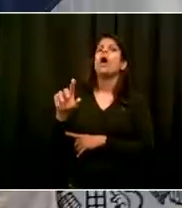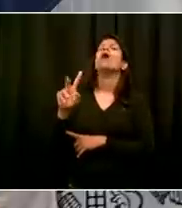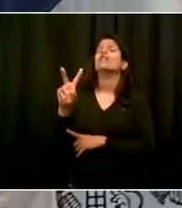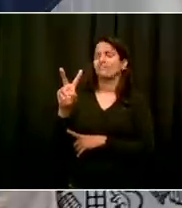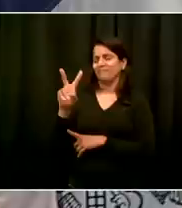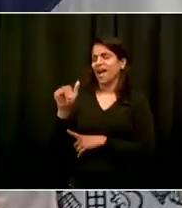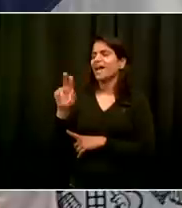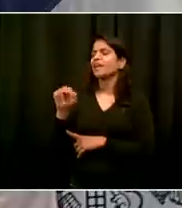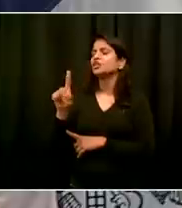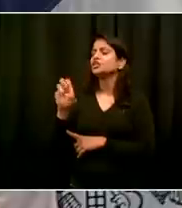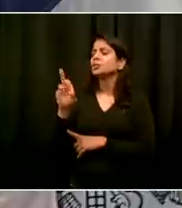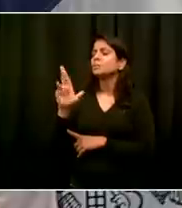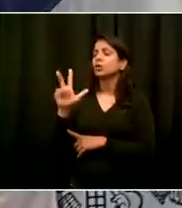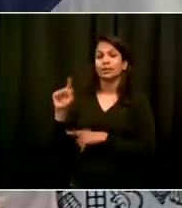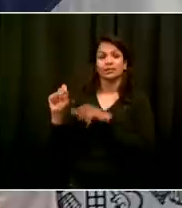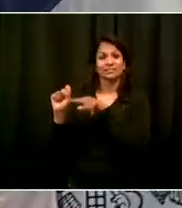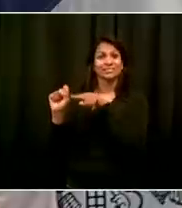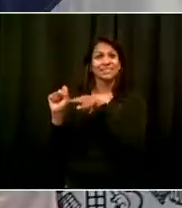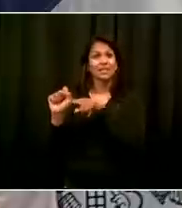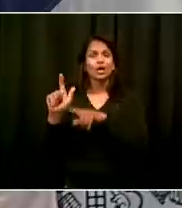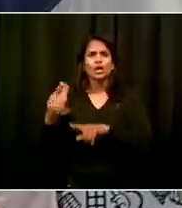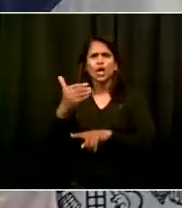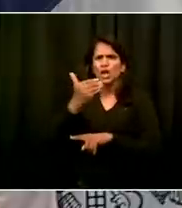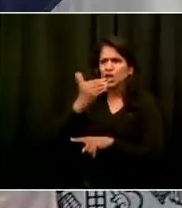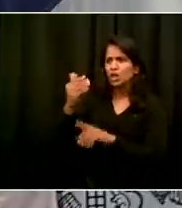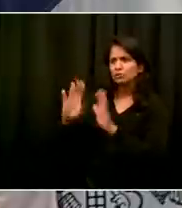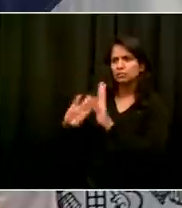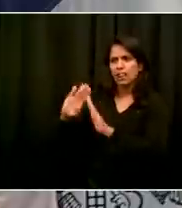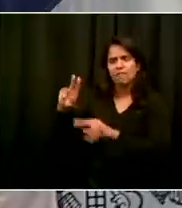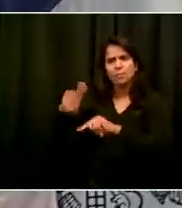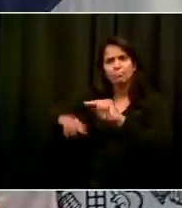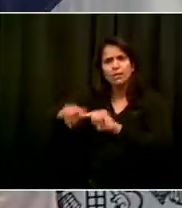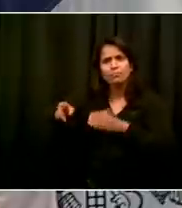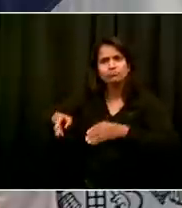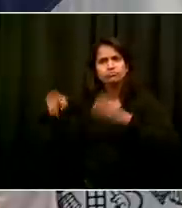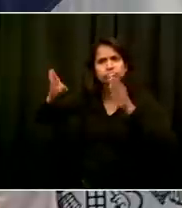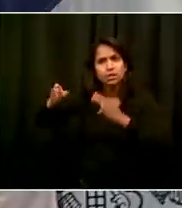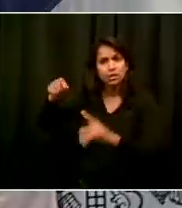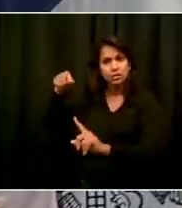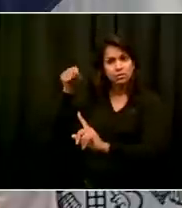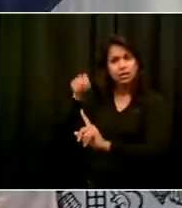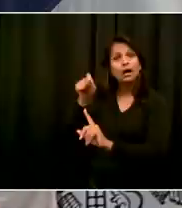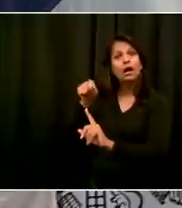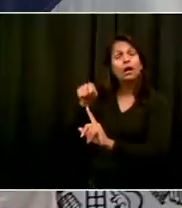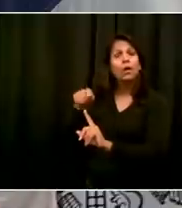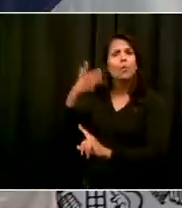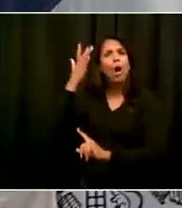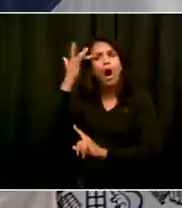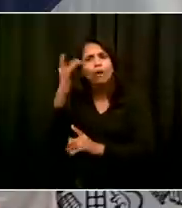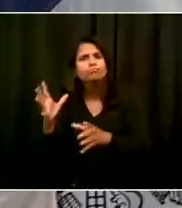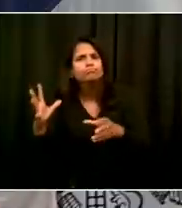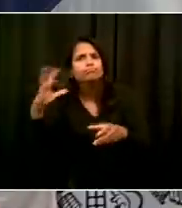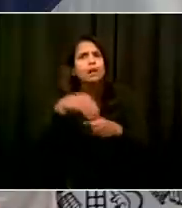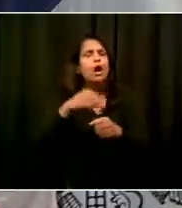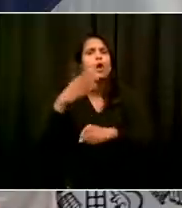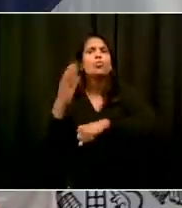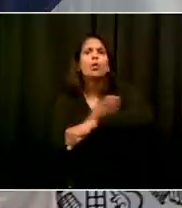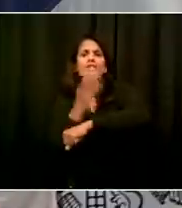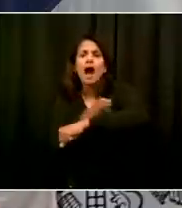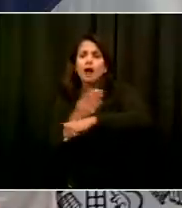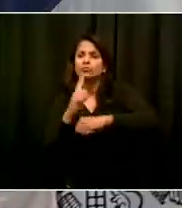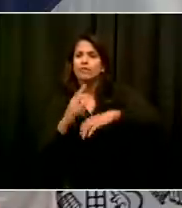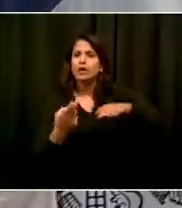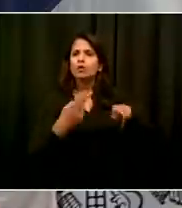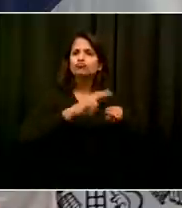fixing the subway system around Grand Central Station. That's the kind of development we can embrace. But it's really up to developers to come forward in that spirit of